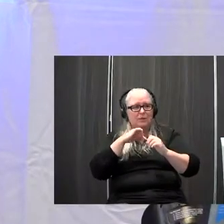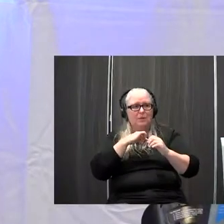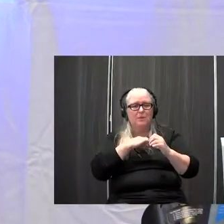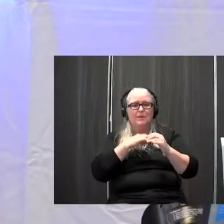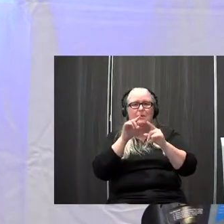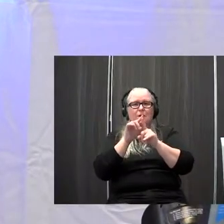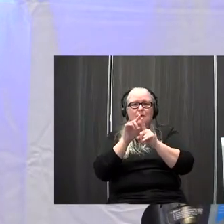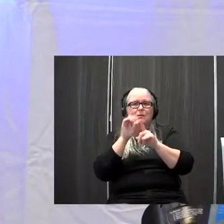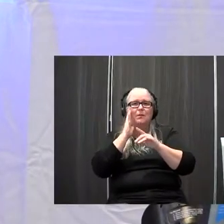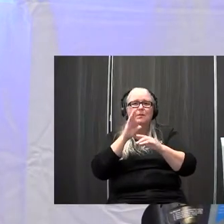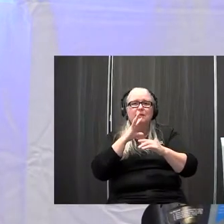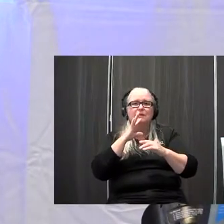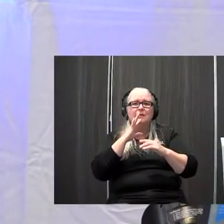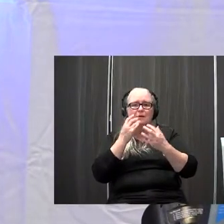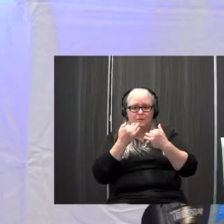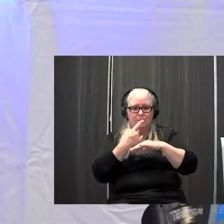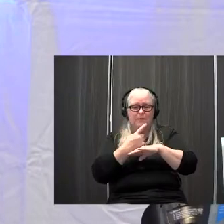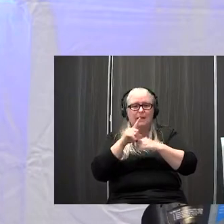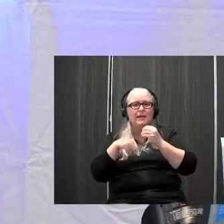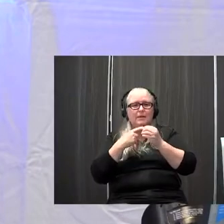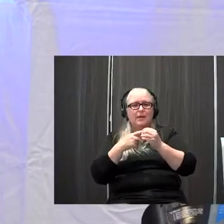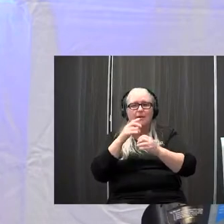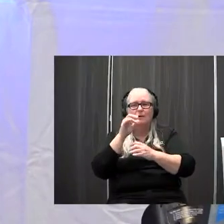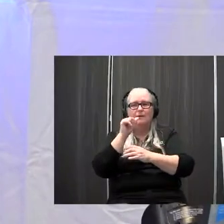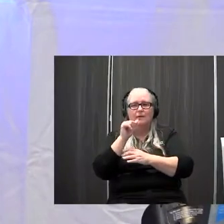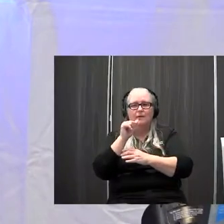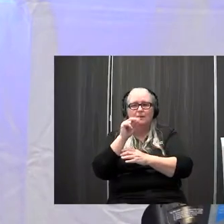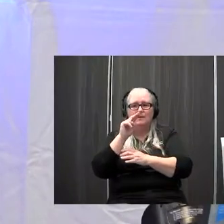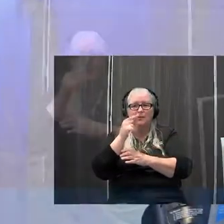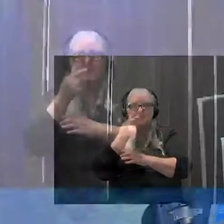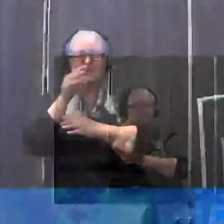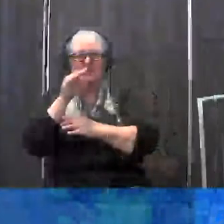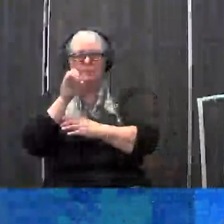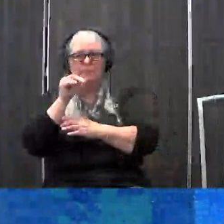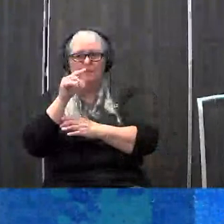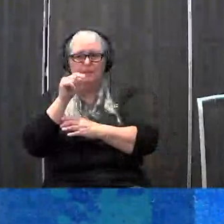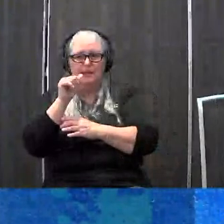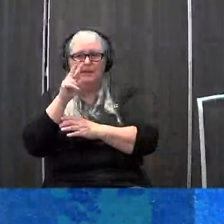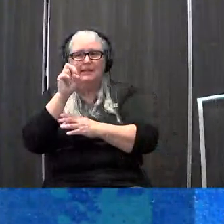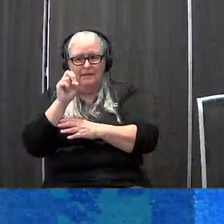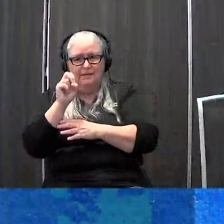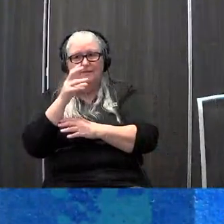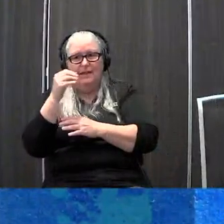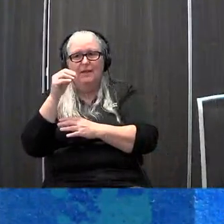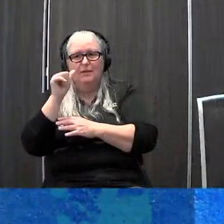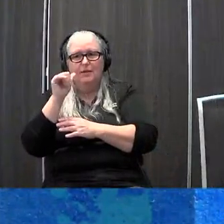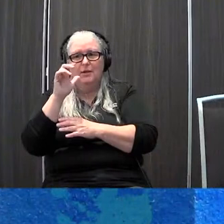also going to be talking today about augmentative and alternative communication or AAC and this